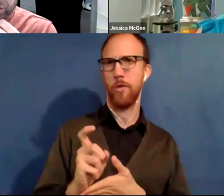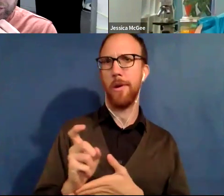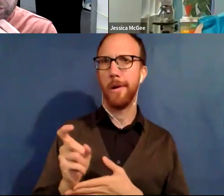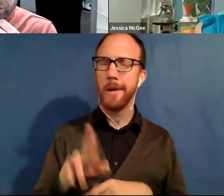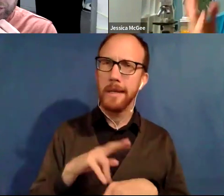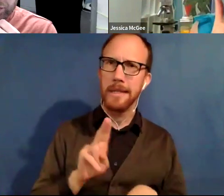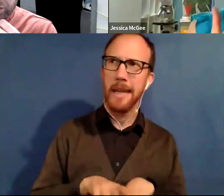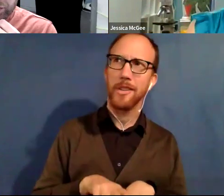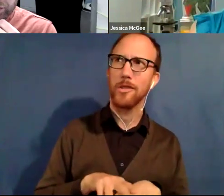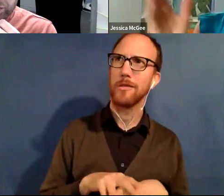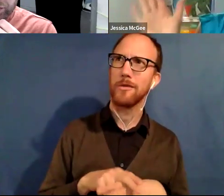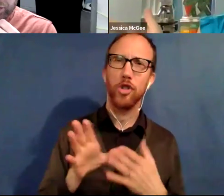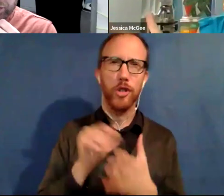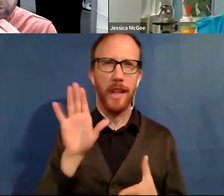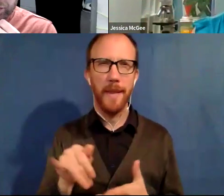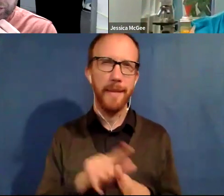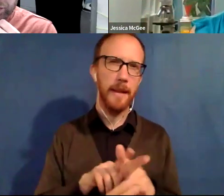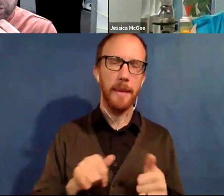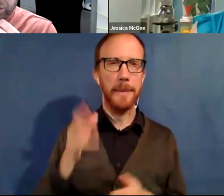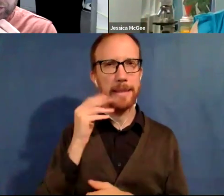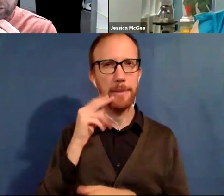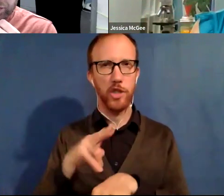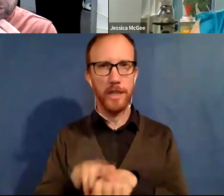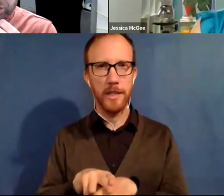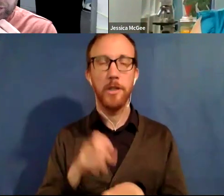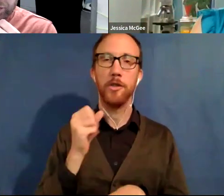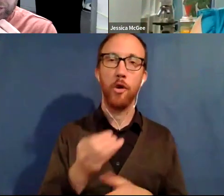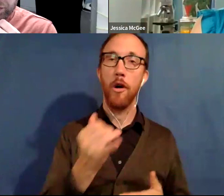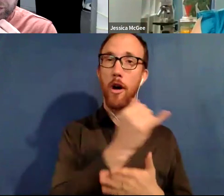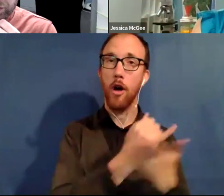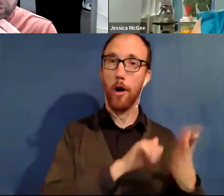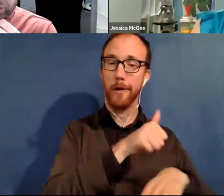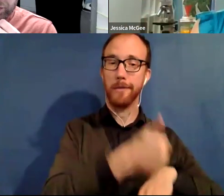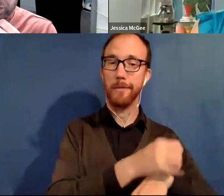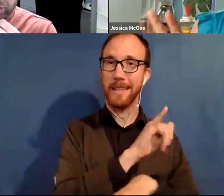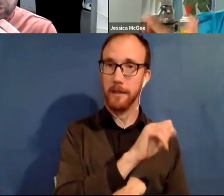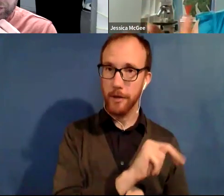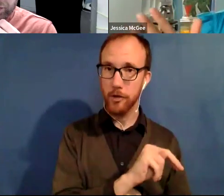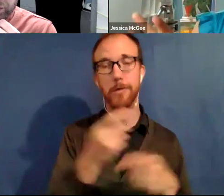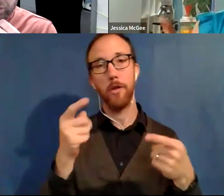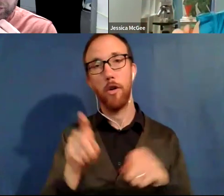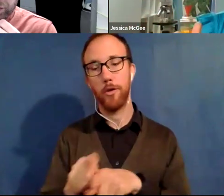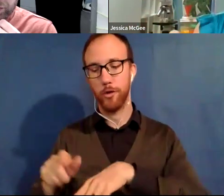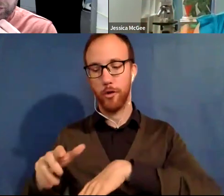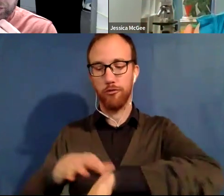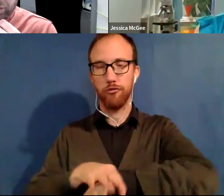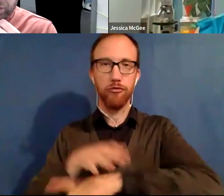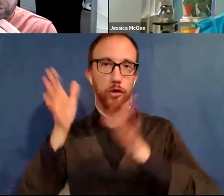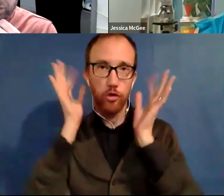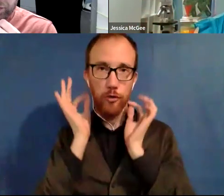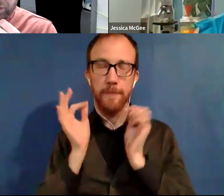so I make installations and I make jewelry, uh, in 2000 and I think